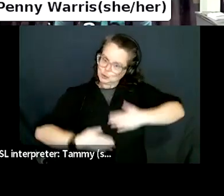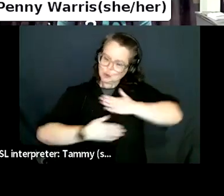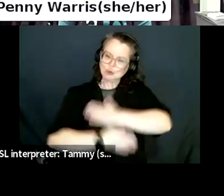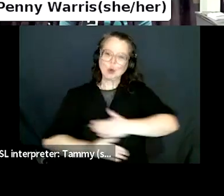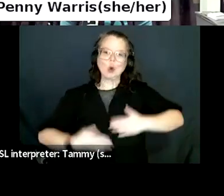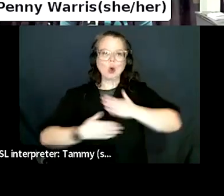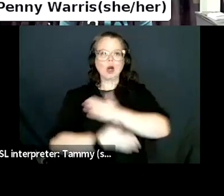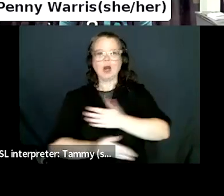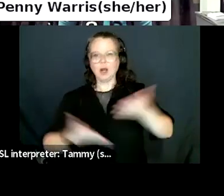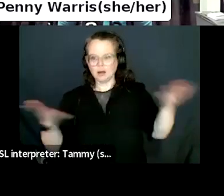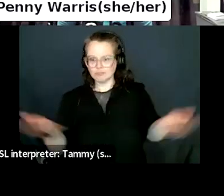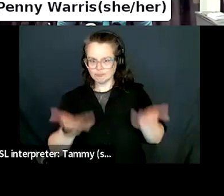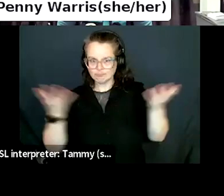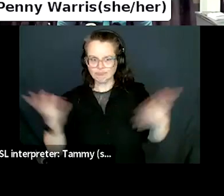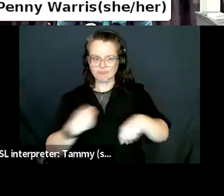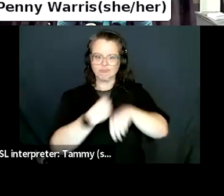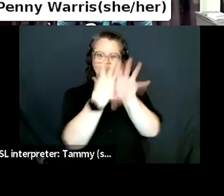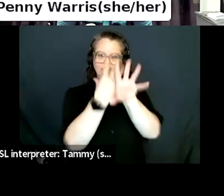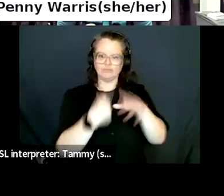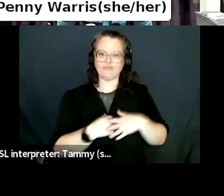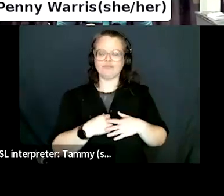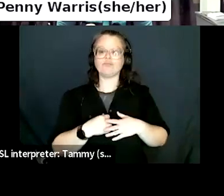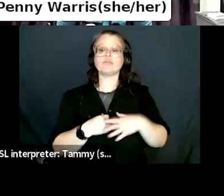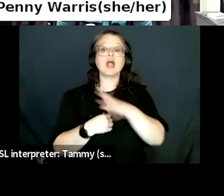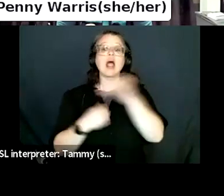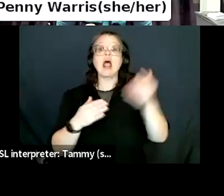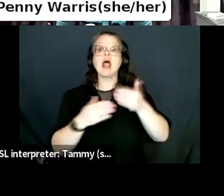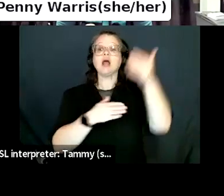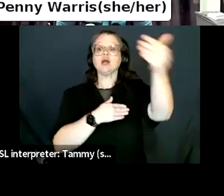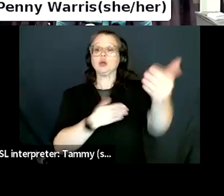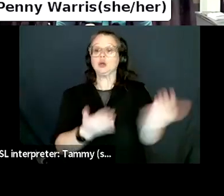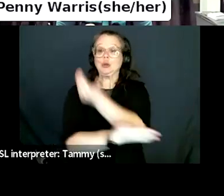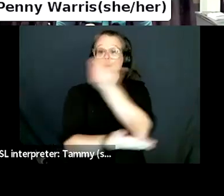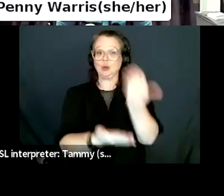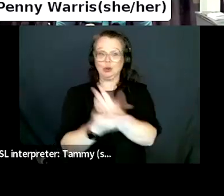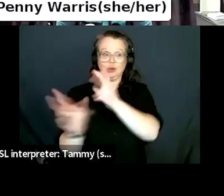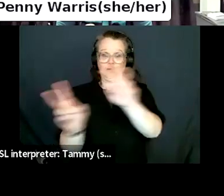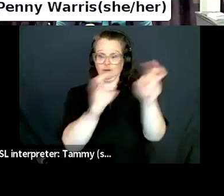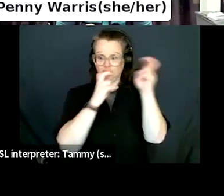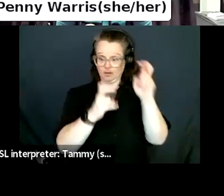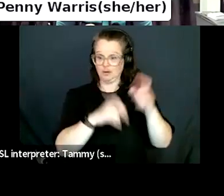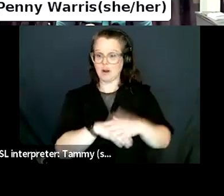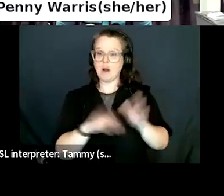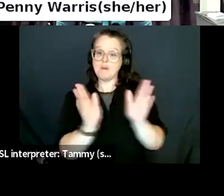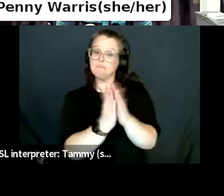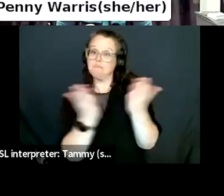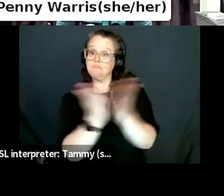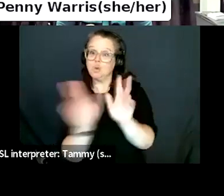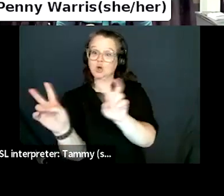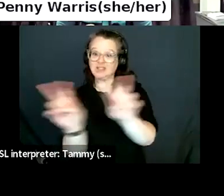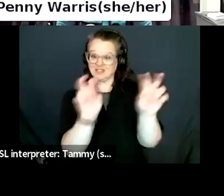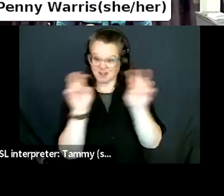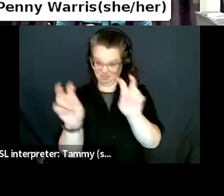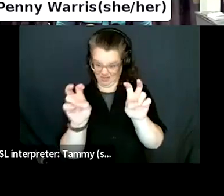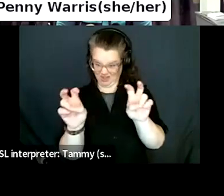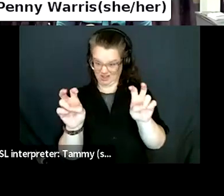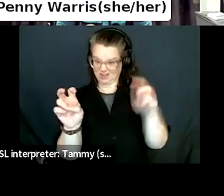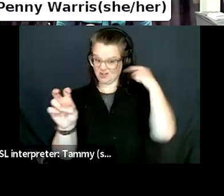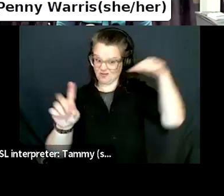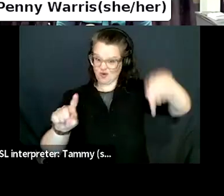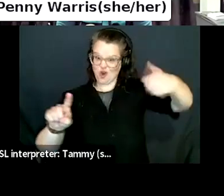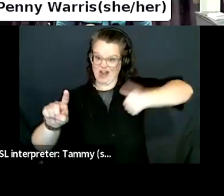our upcoming session, trending now book subjects on the move in the Canadian market scheduled for February 27th.